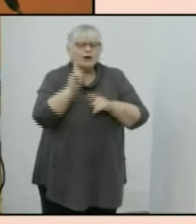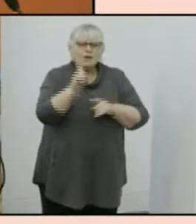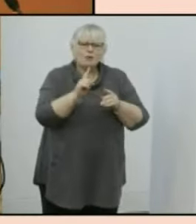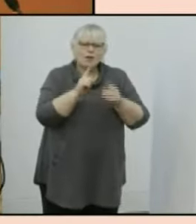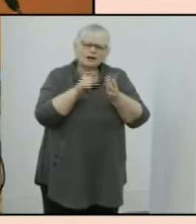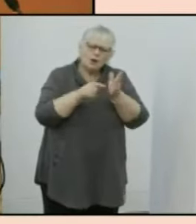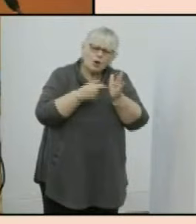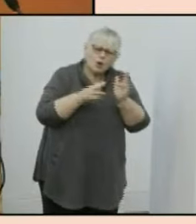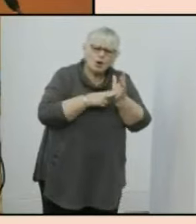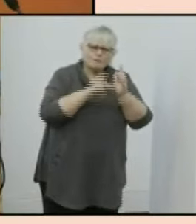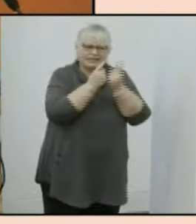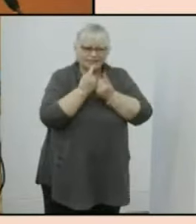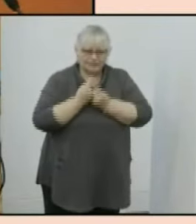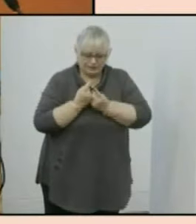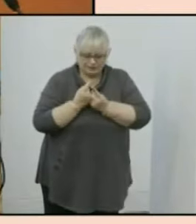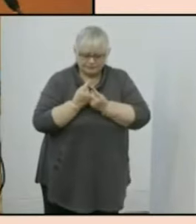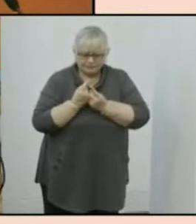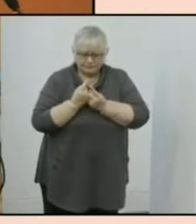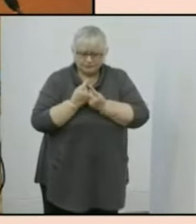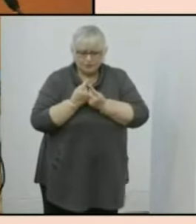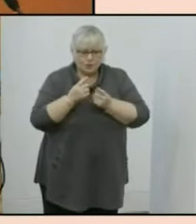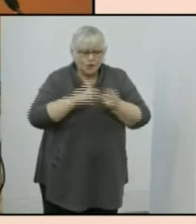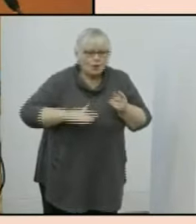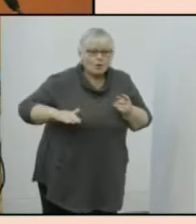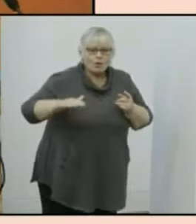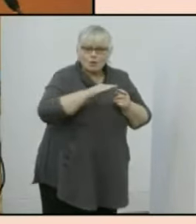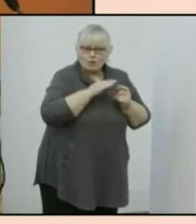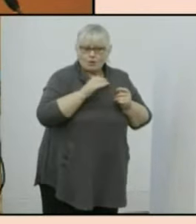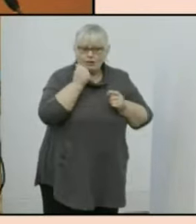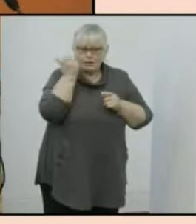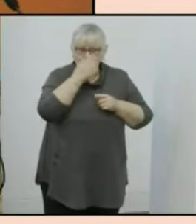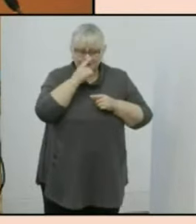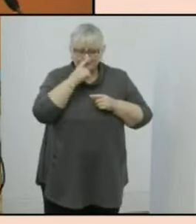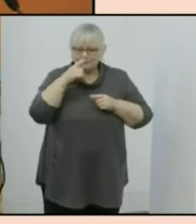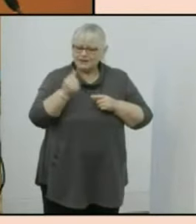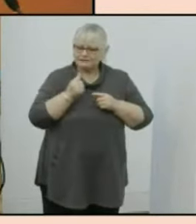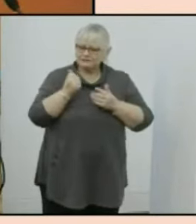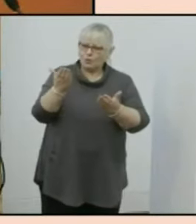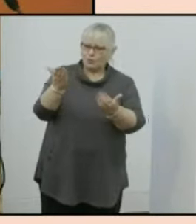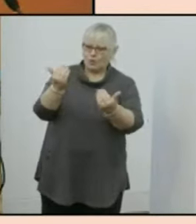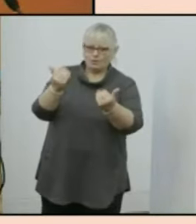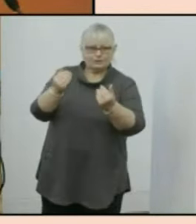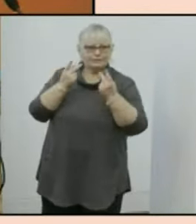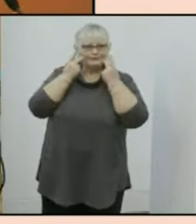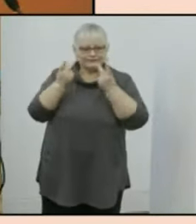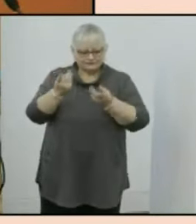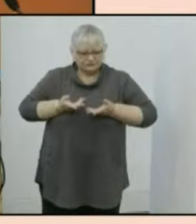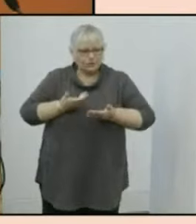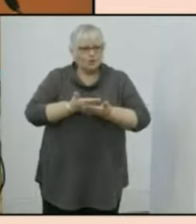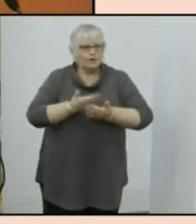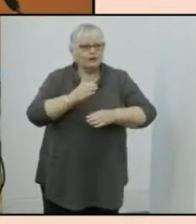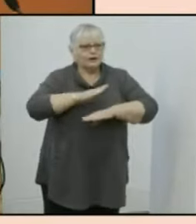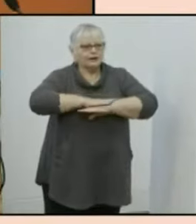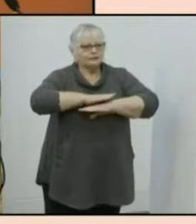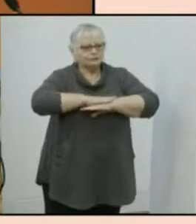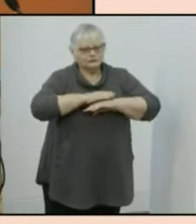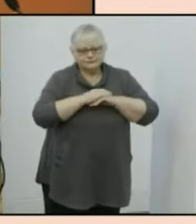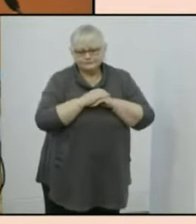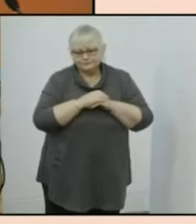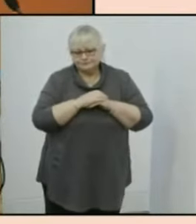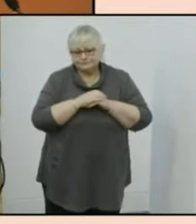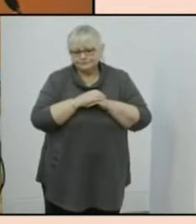as Aboriginal people we must make visitors to our country welcome um as I said